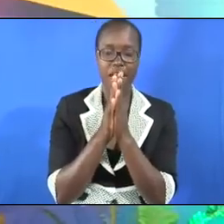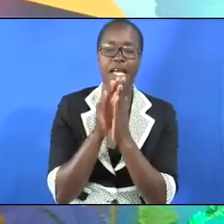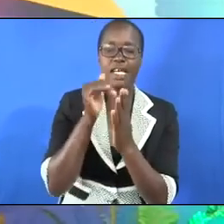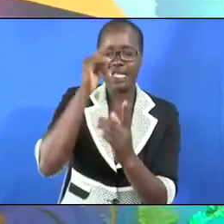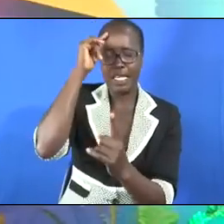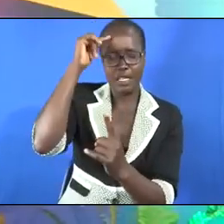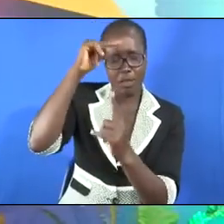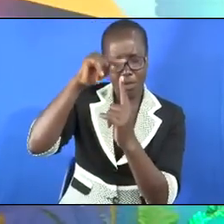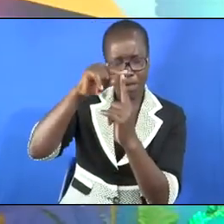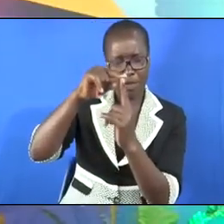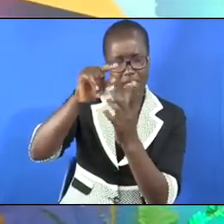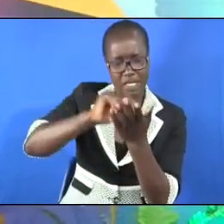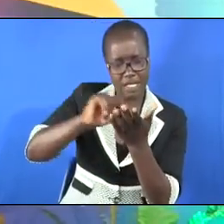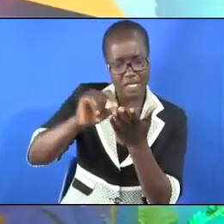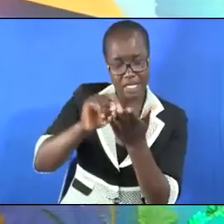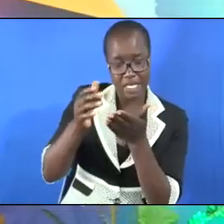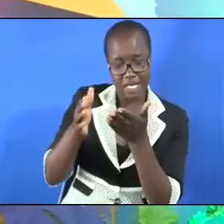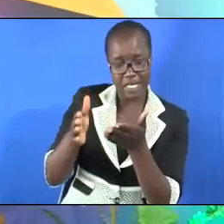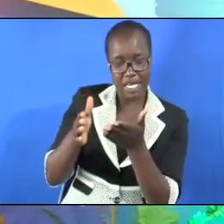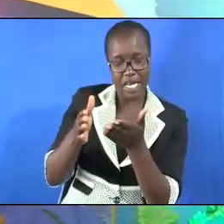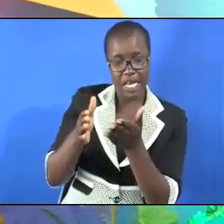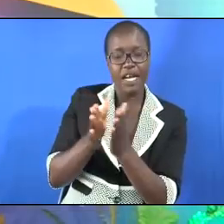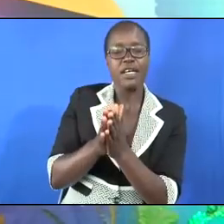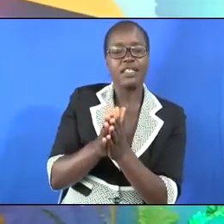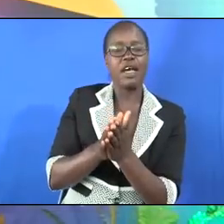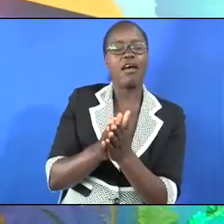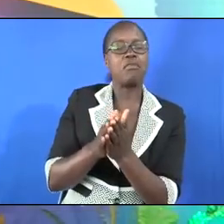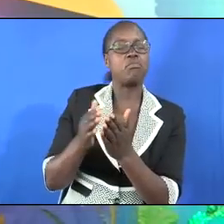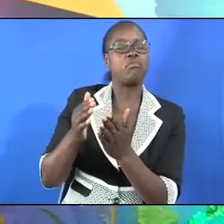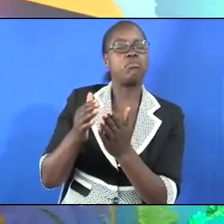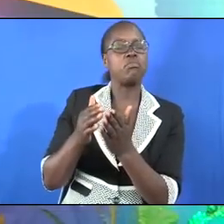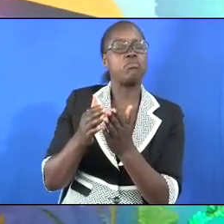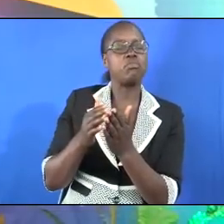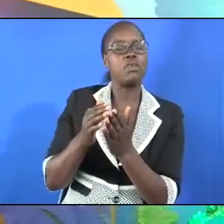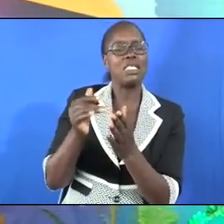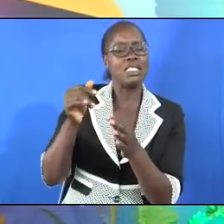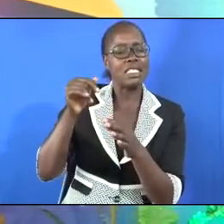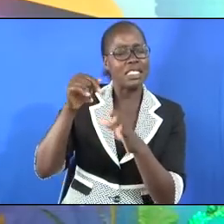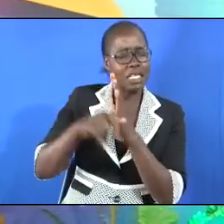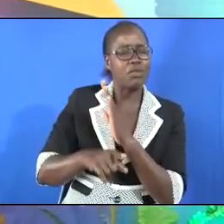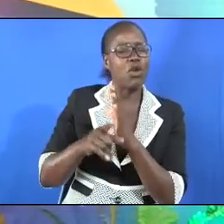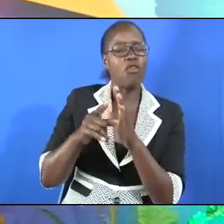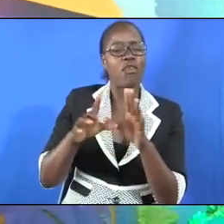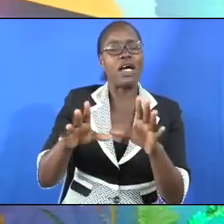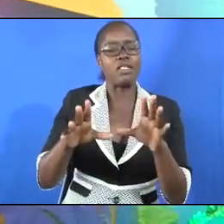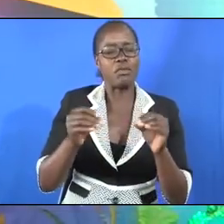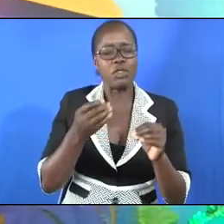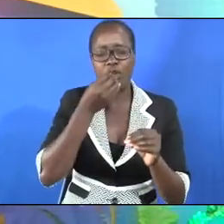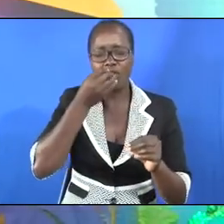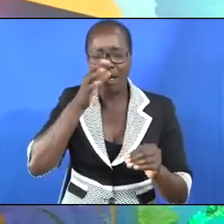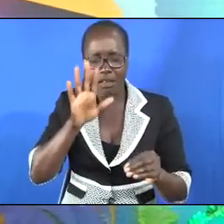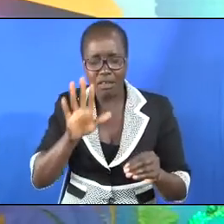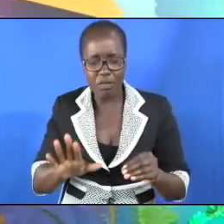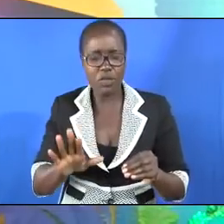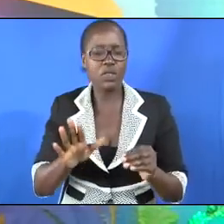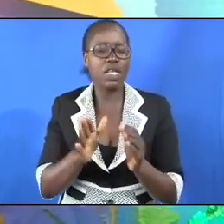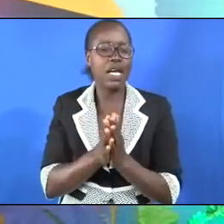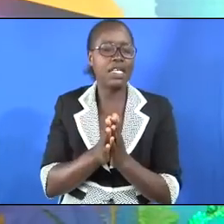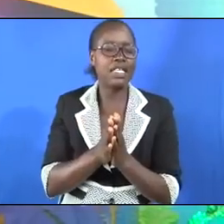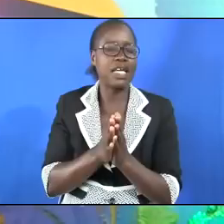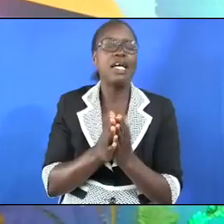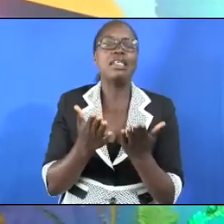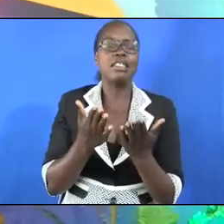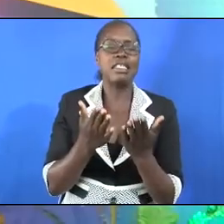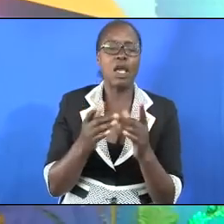for which it was written, the gems of revelation, the gems of admission and rebuke, the gems to